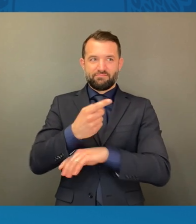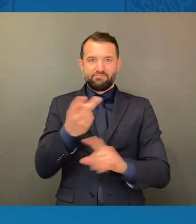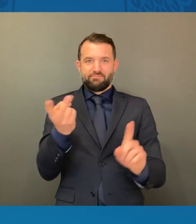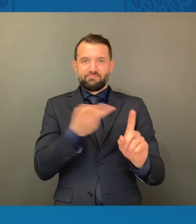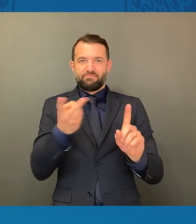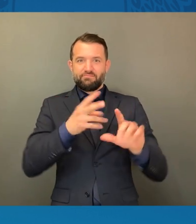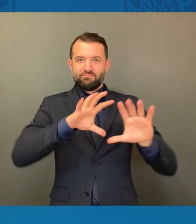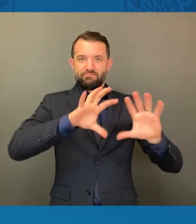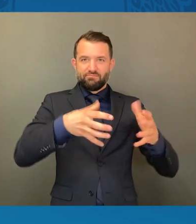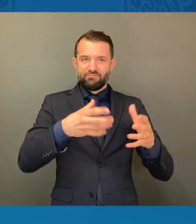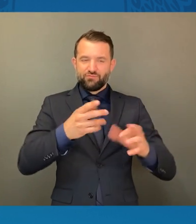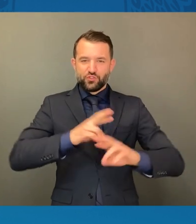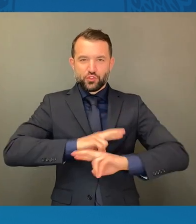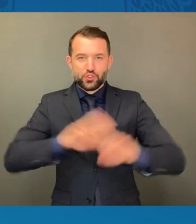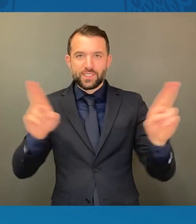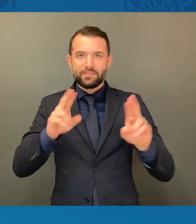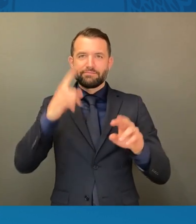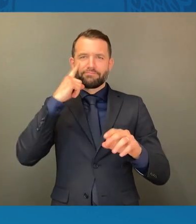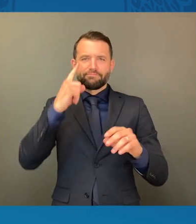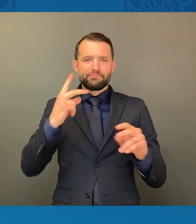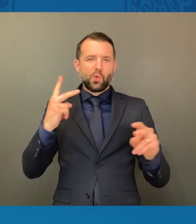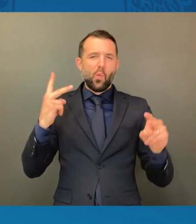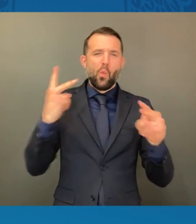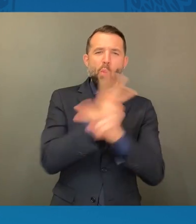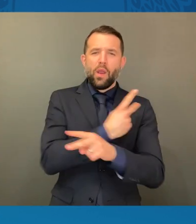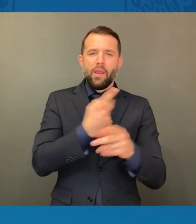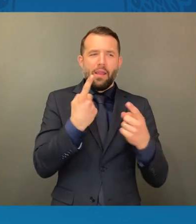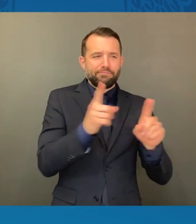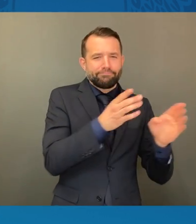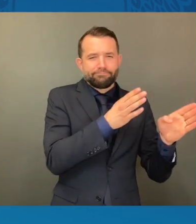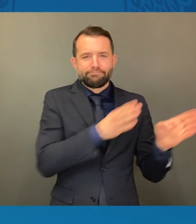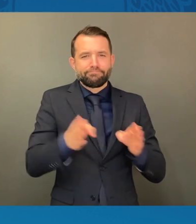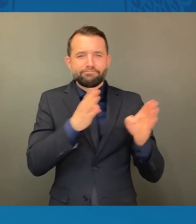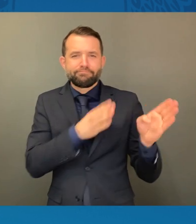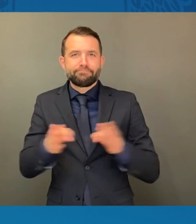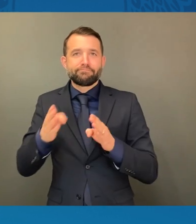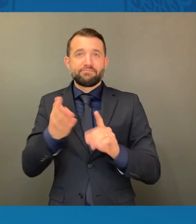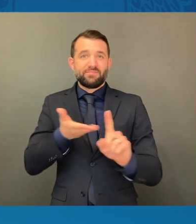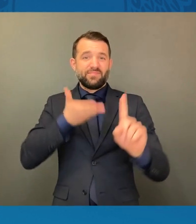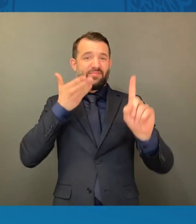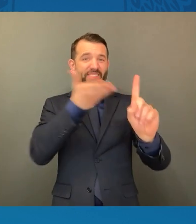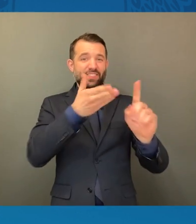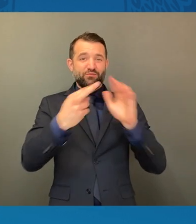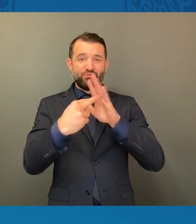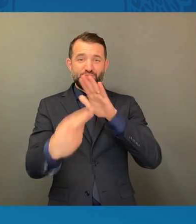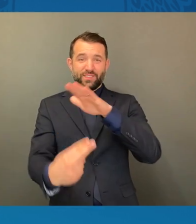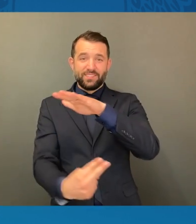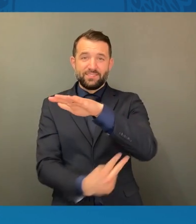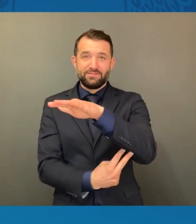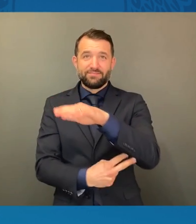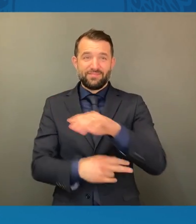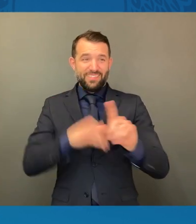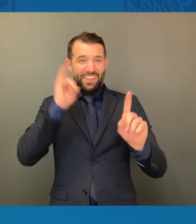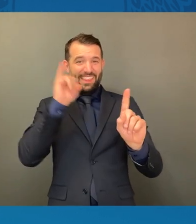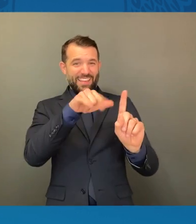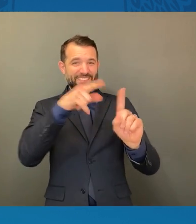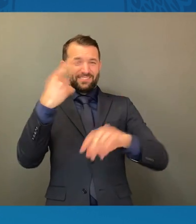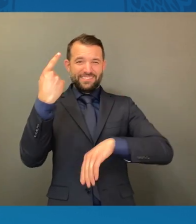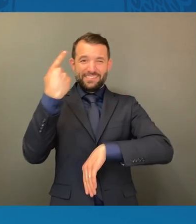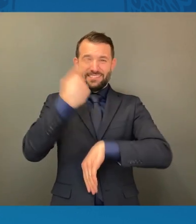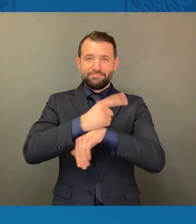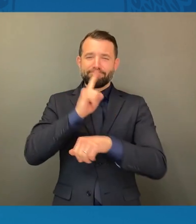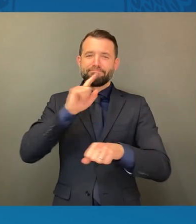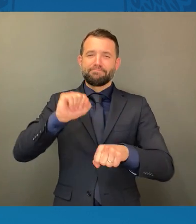And on this bridge, on that day, the worst found them.